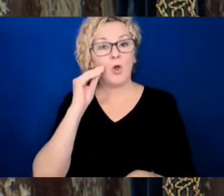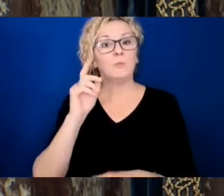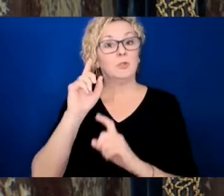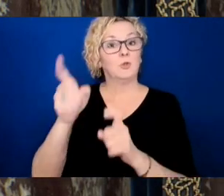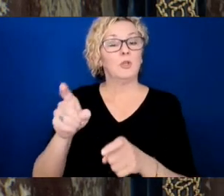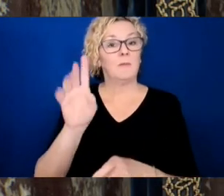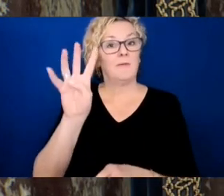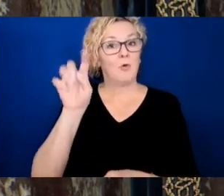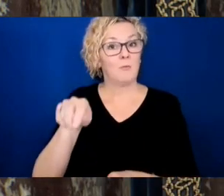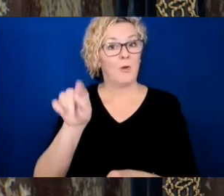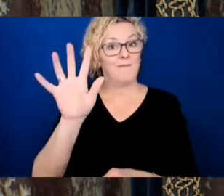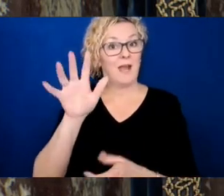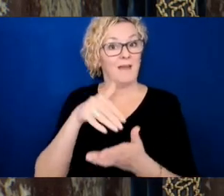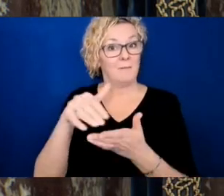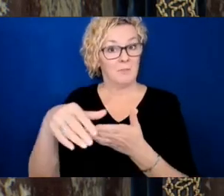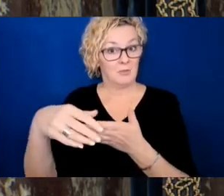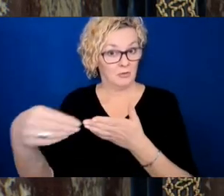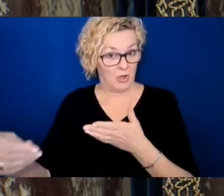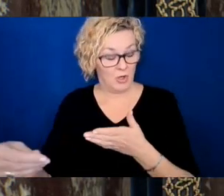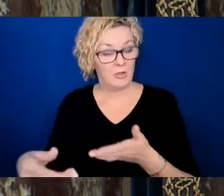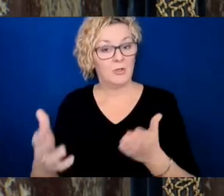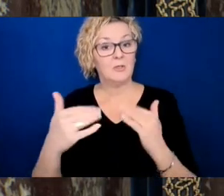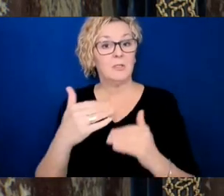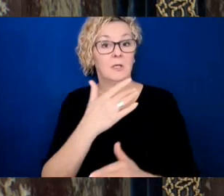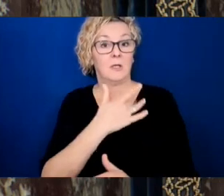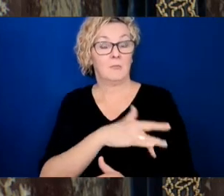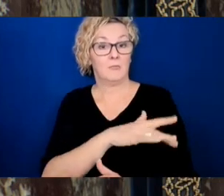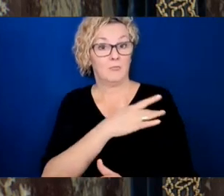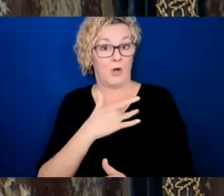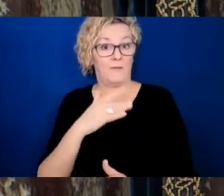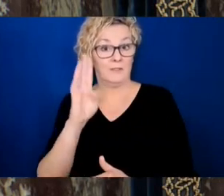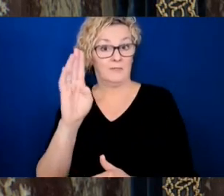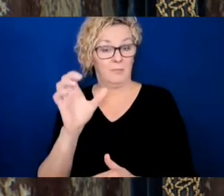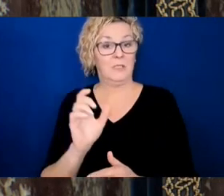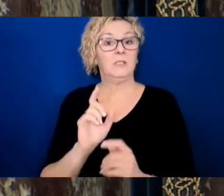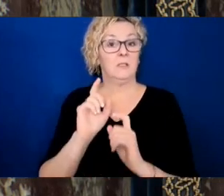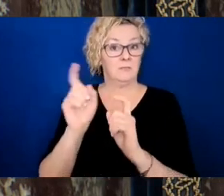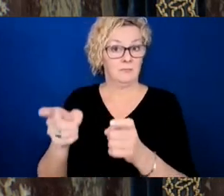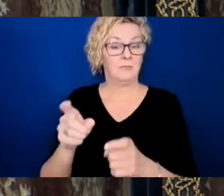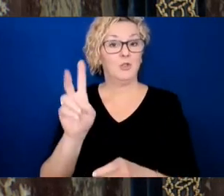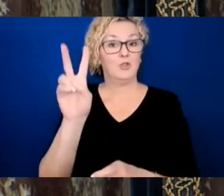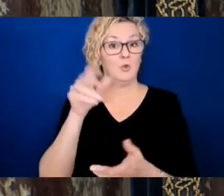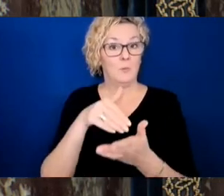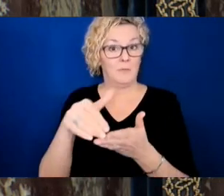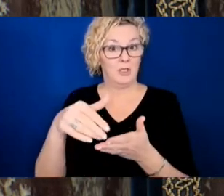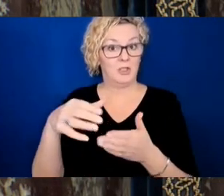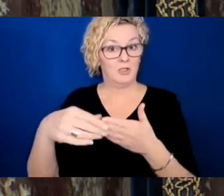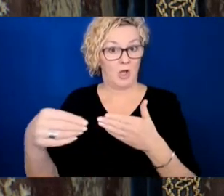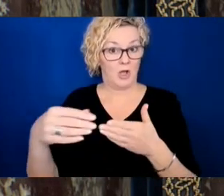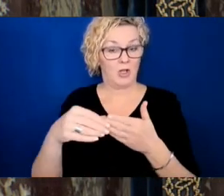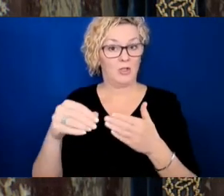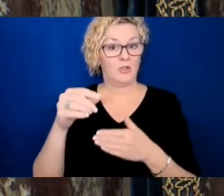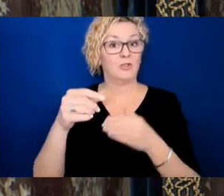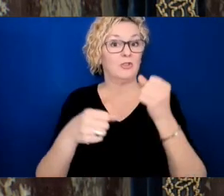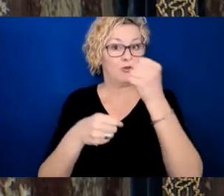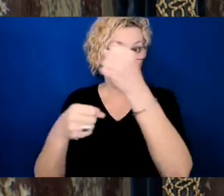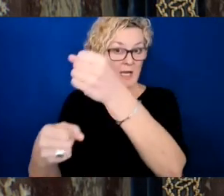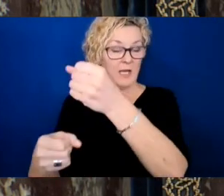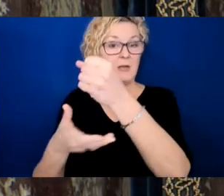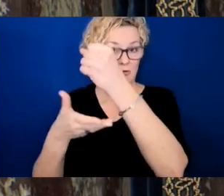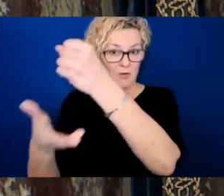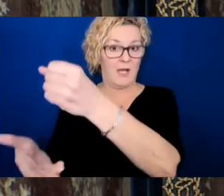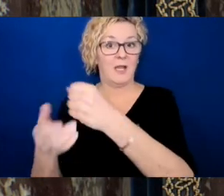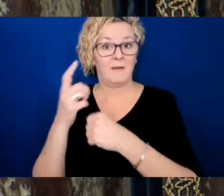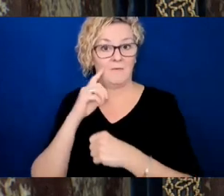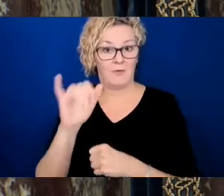The province is providing $6.2 million in a grant to the project. Mr. Speaker, just